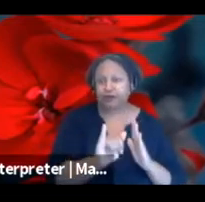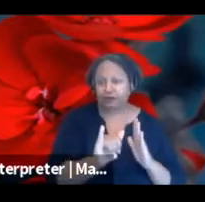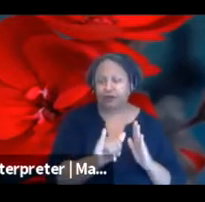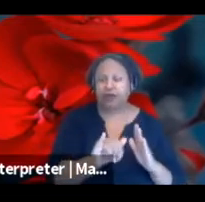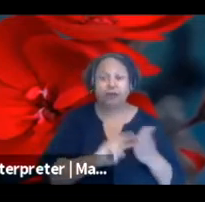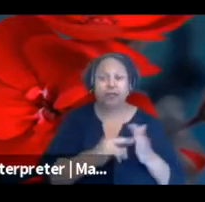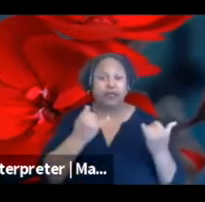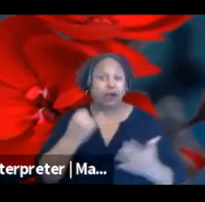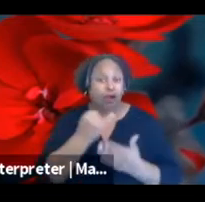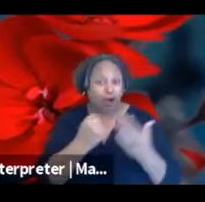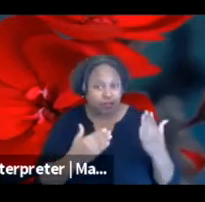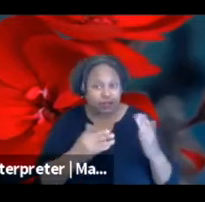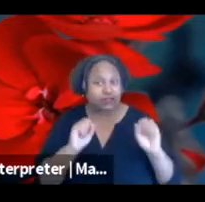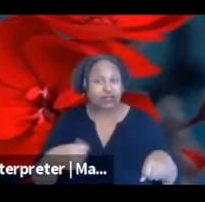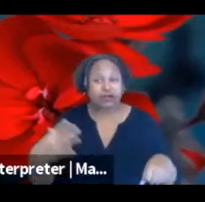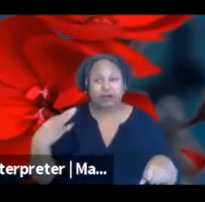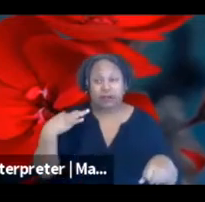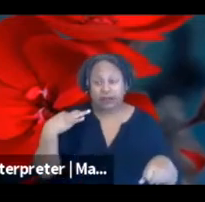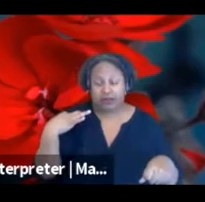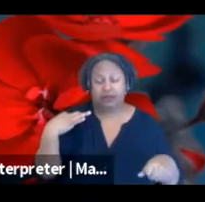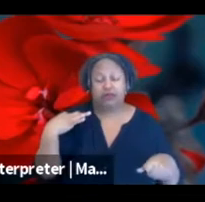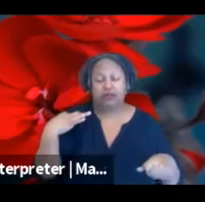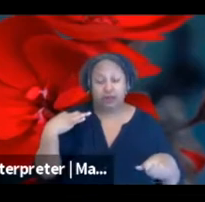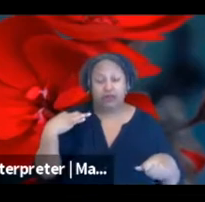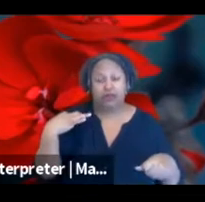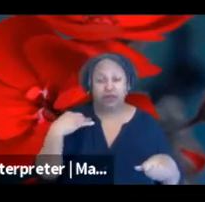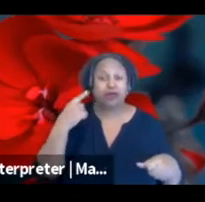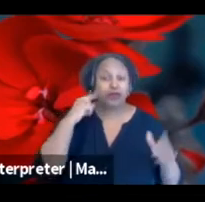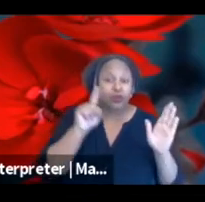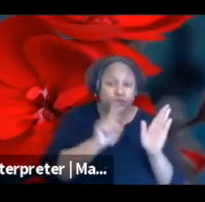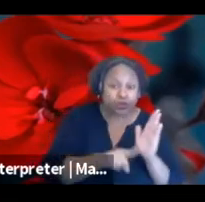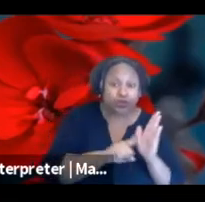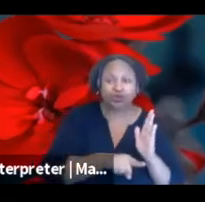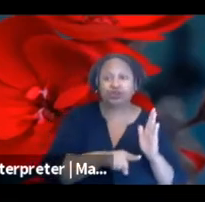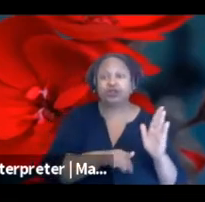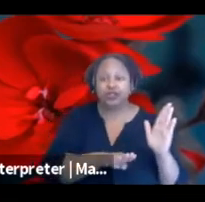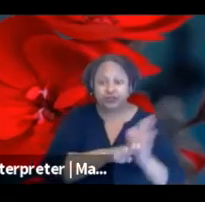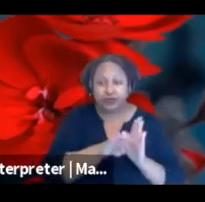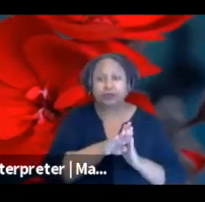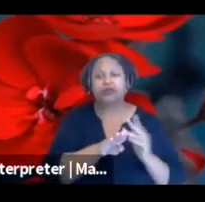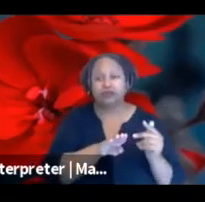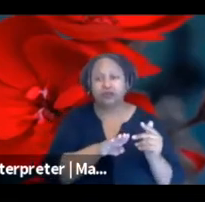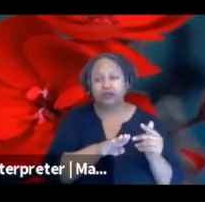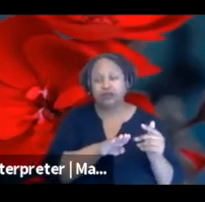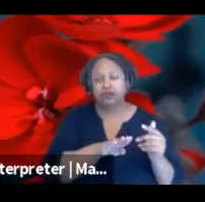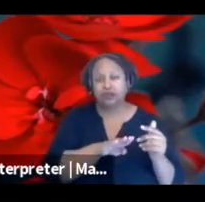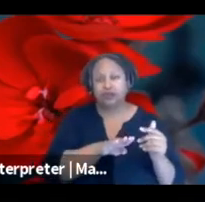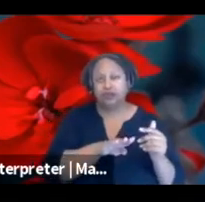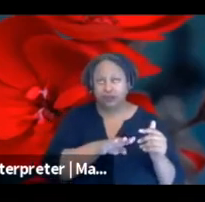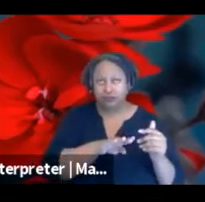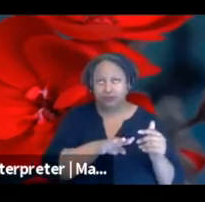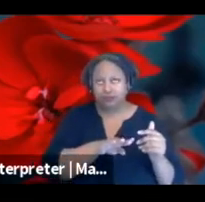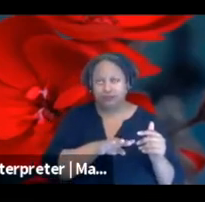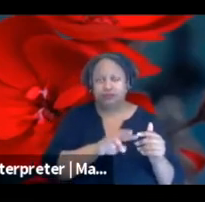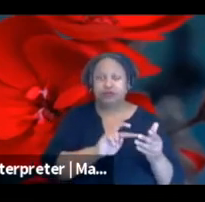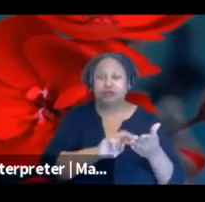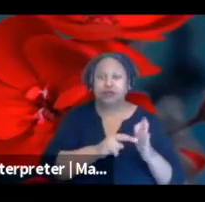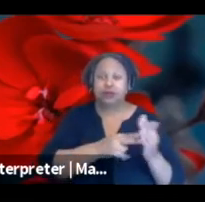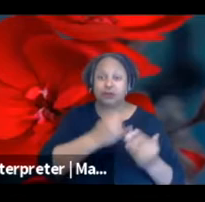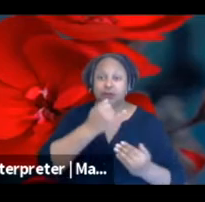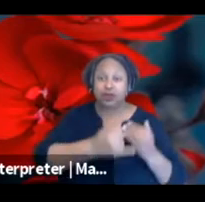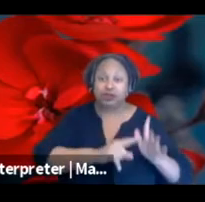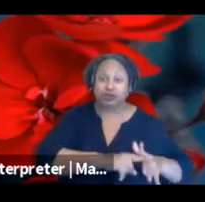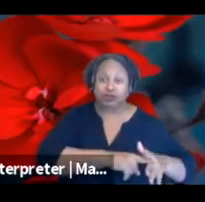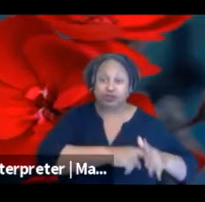can also apply to research and development at a stage of their project, which means that you don't necessarily